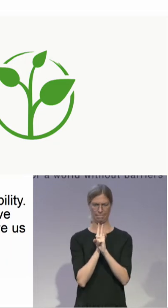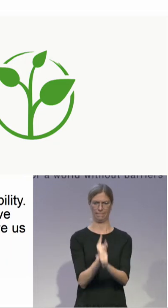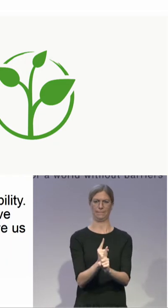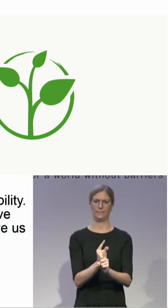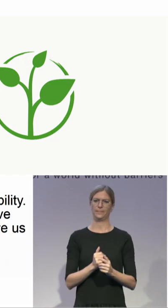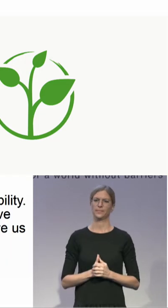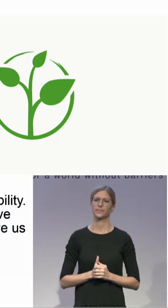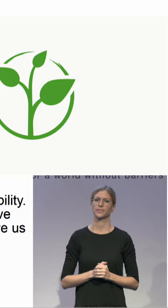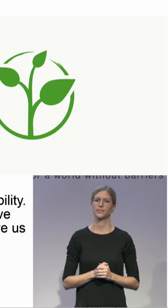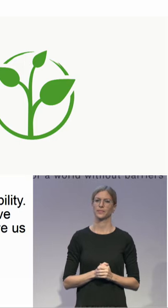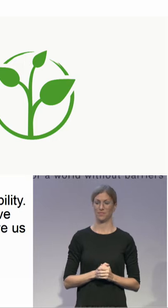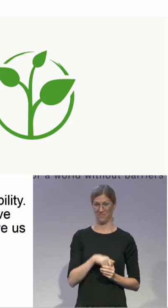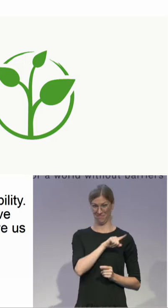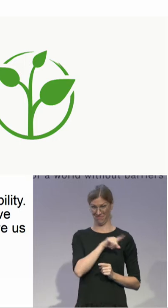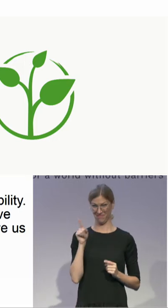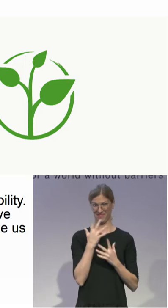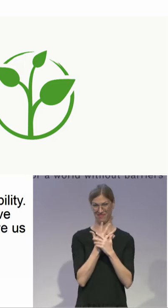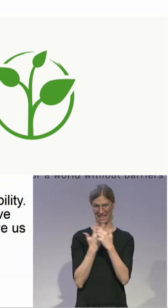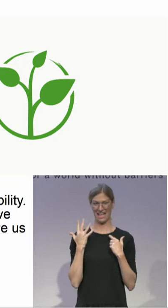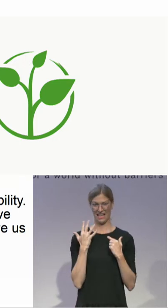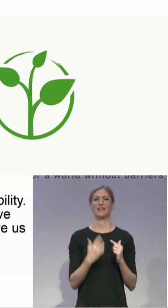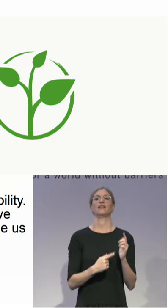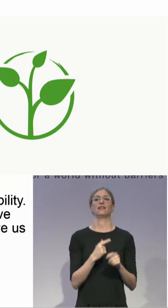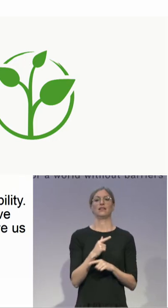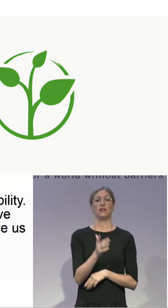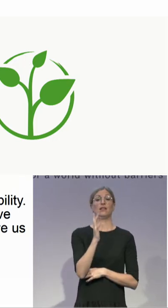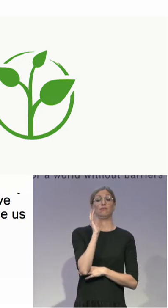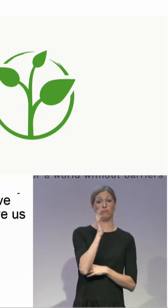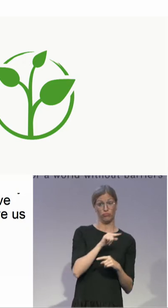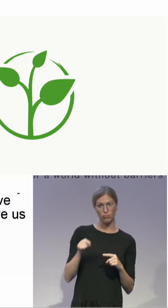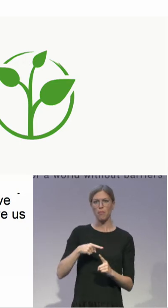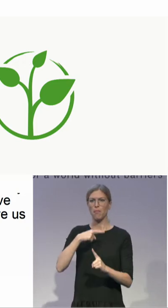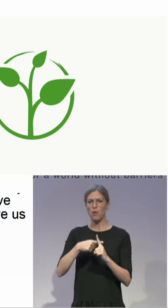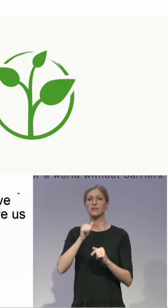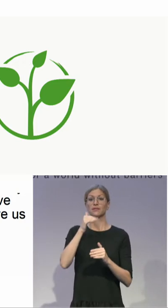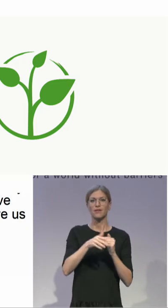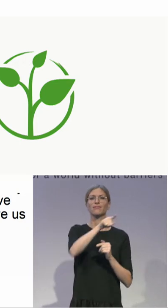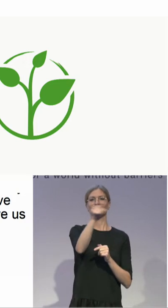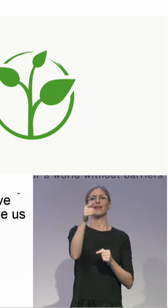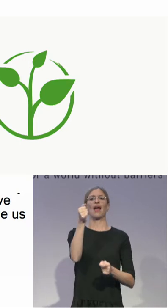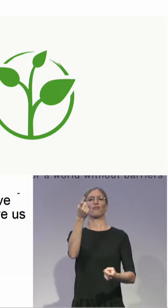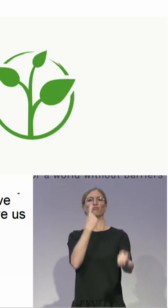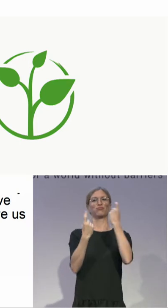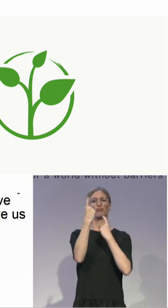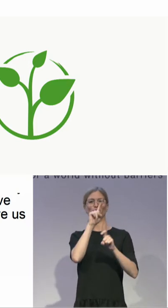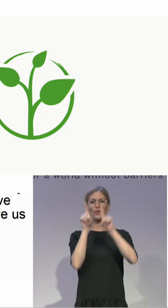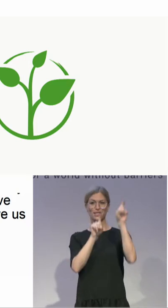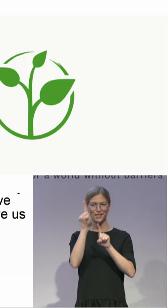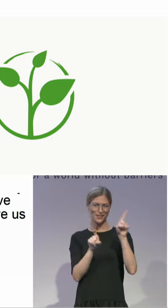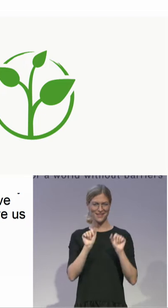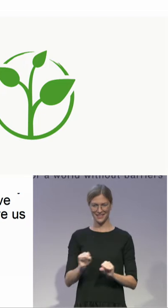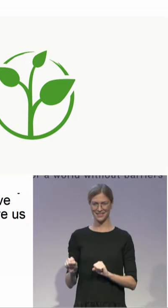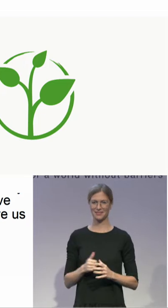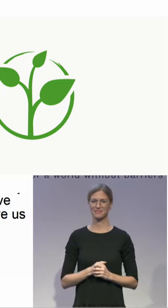to ask your questions and make some remarks. And now I would like to invite our